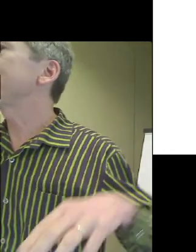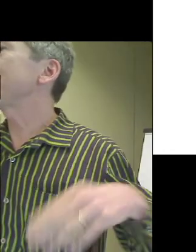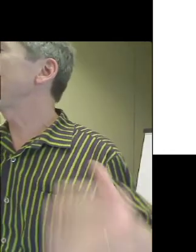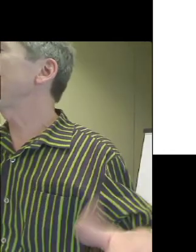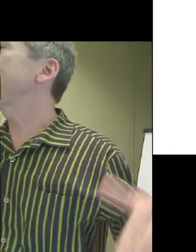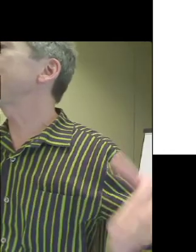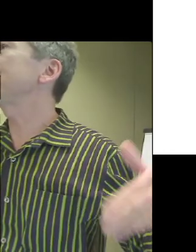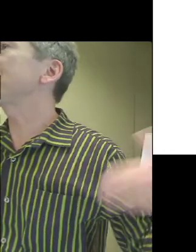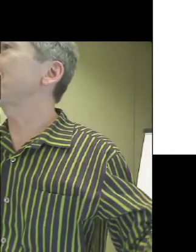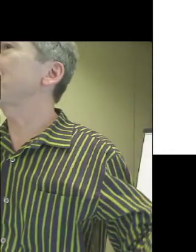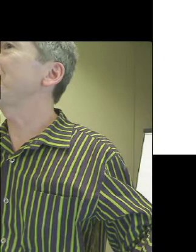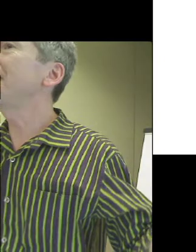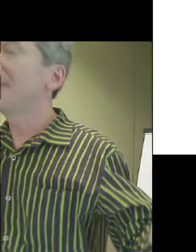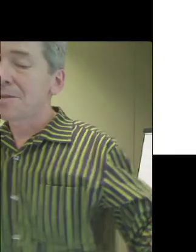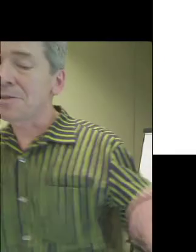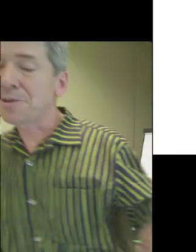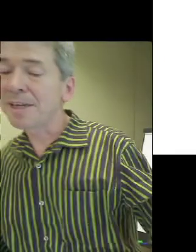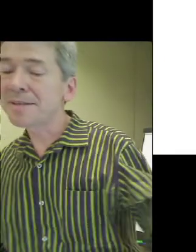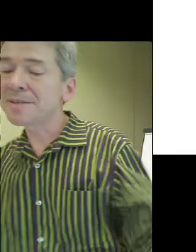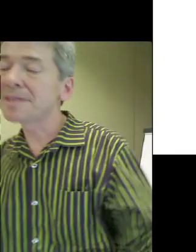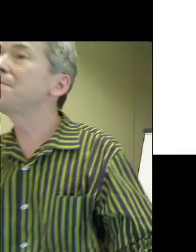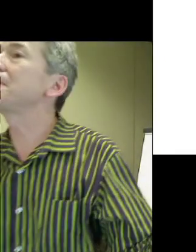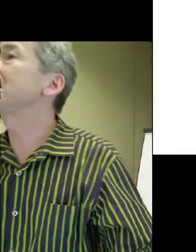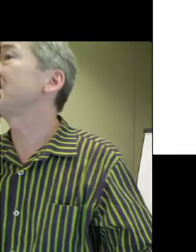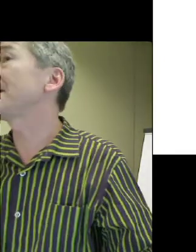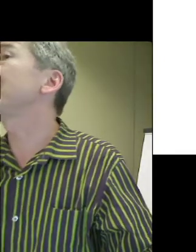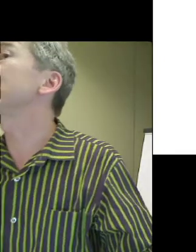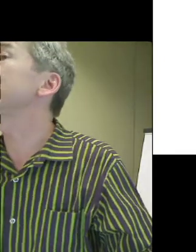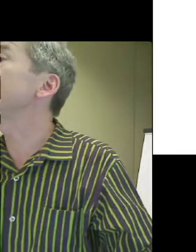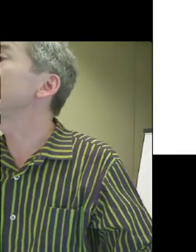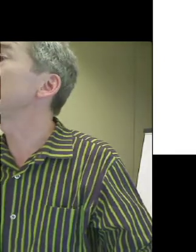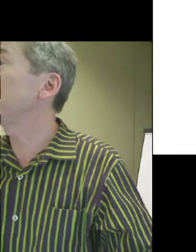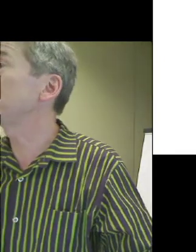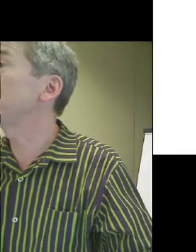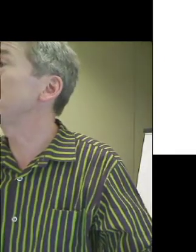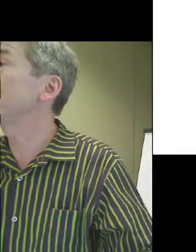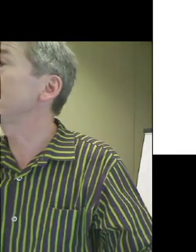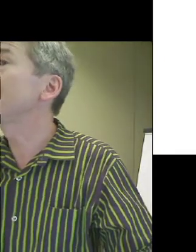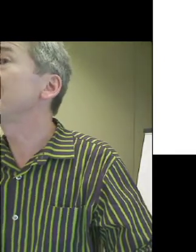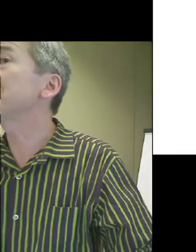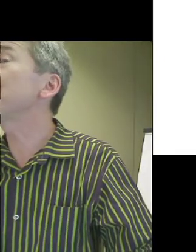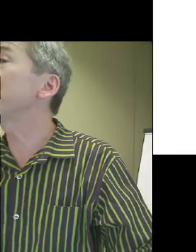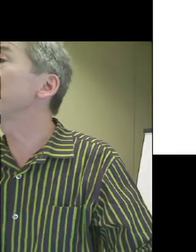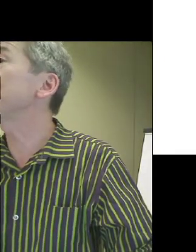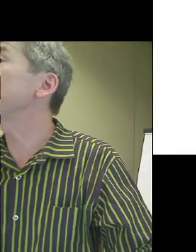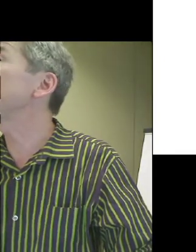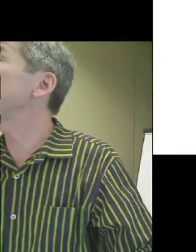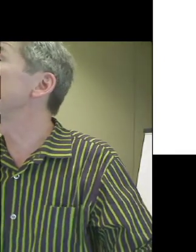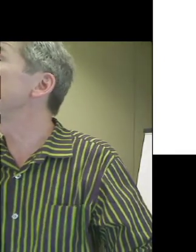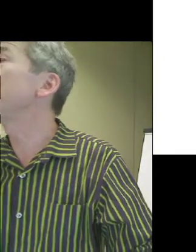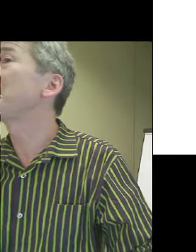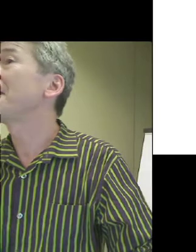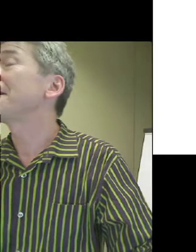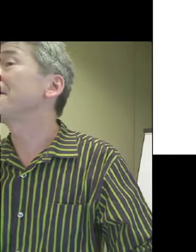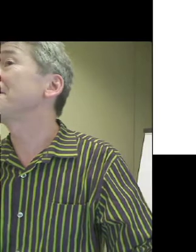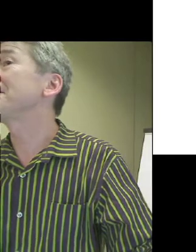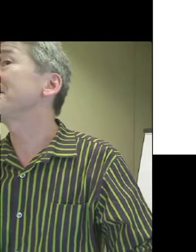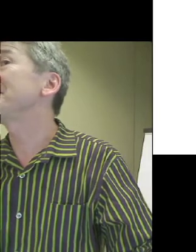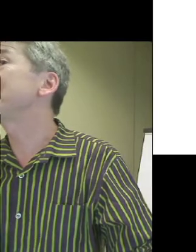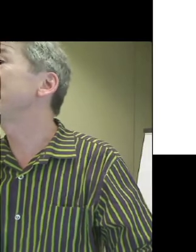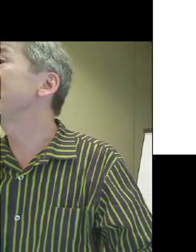plans and policies underway to create significant and lasting improvement. So very often what we do